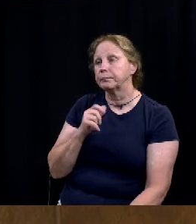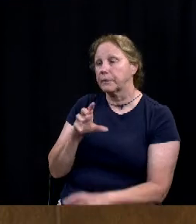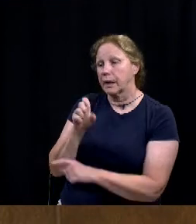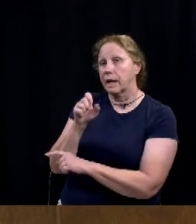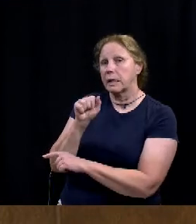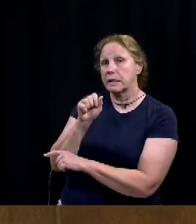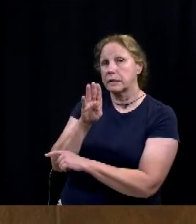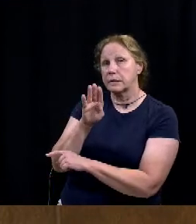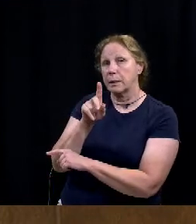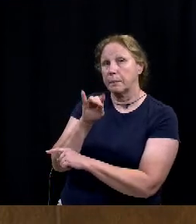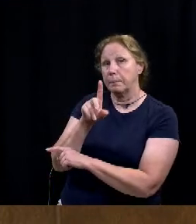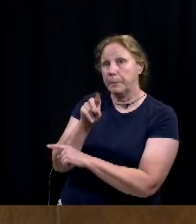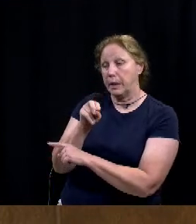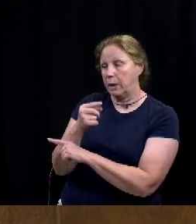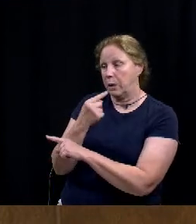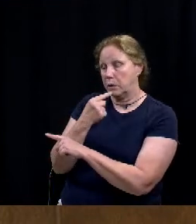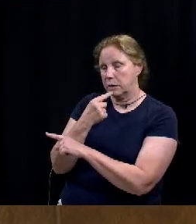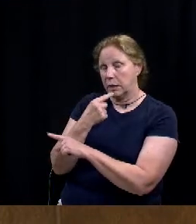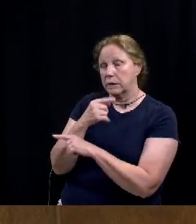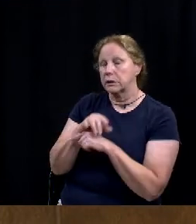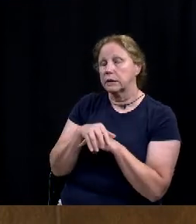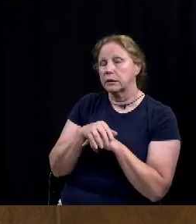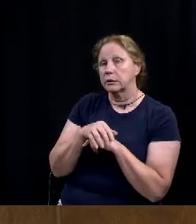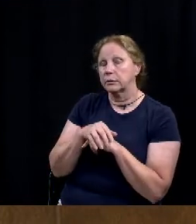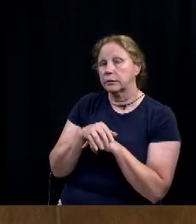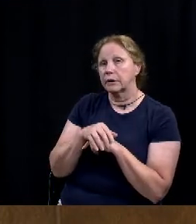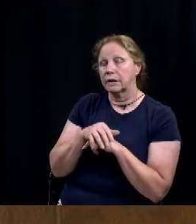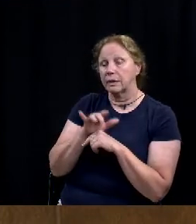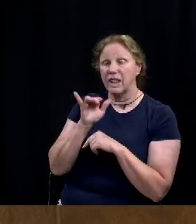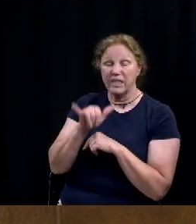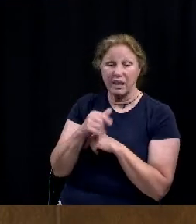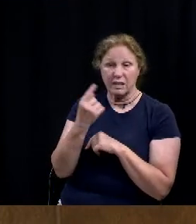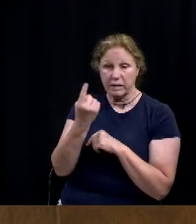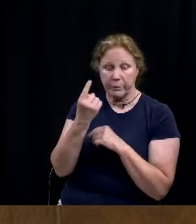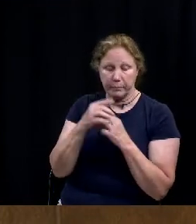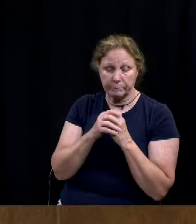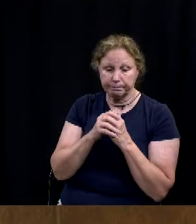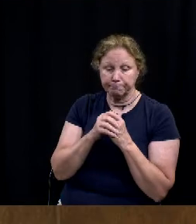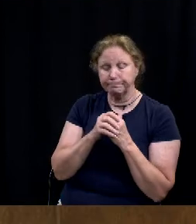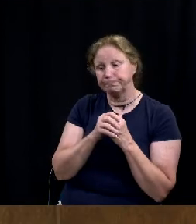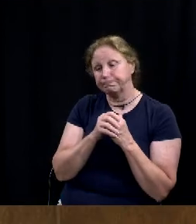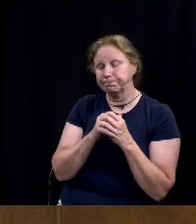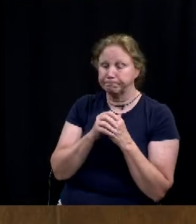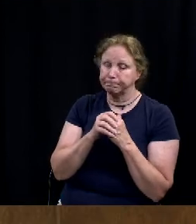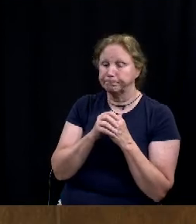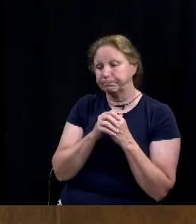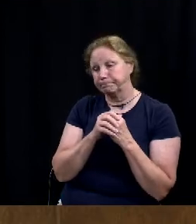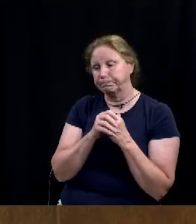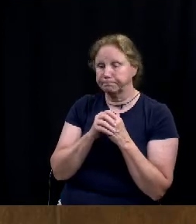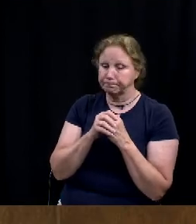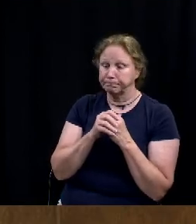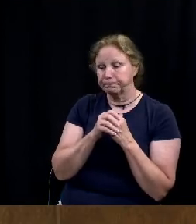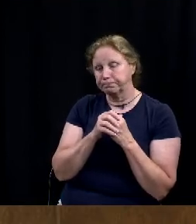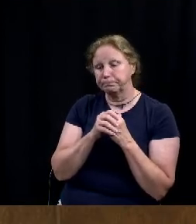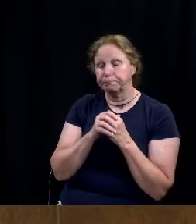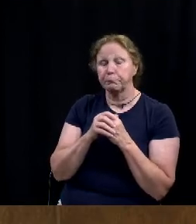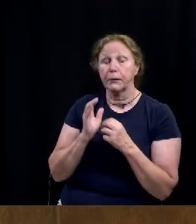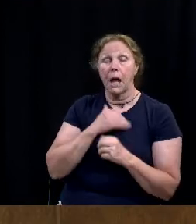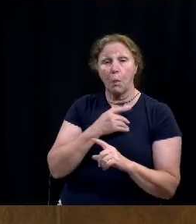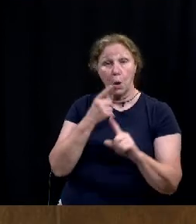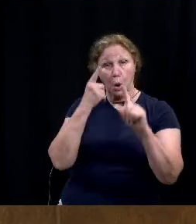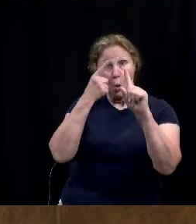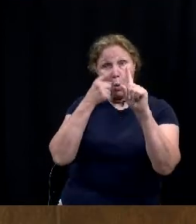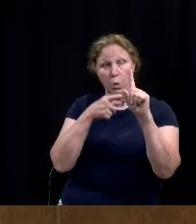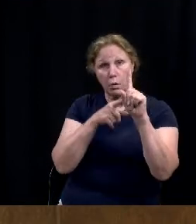said earlier it's one of those things where you know our goal is to make sure that we